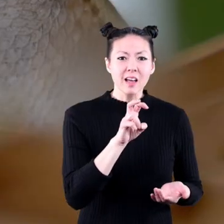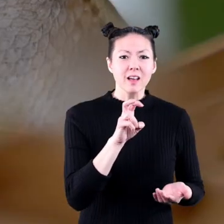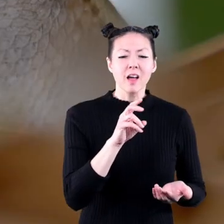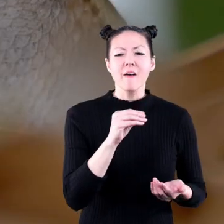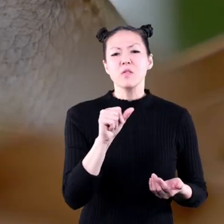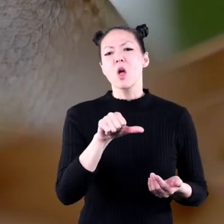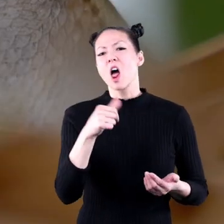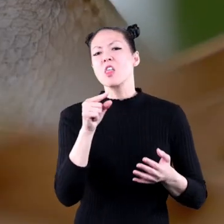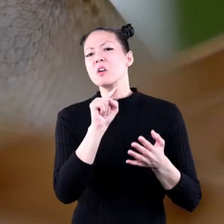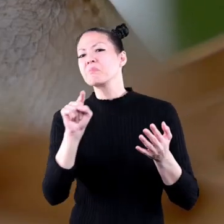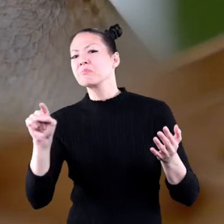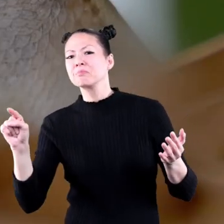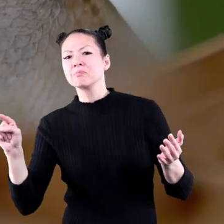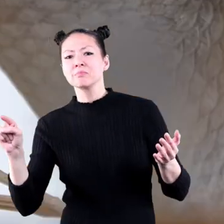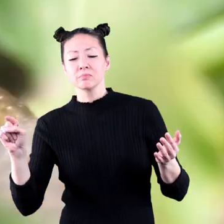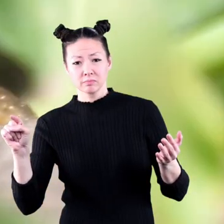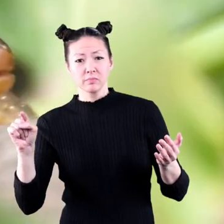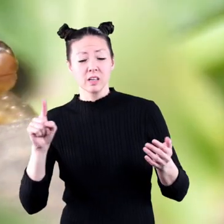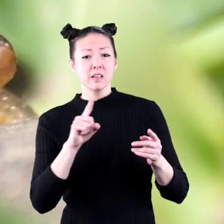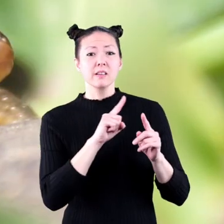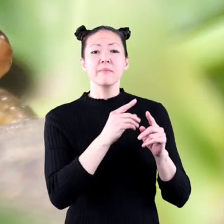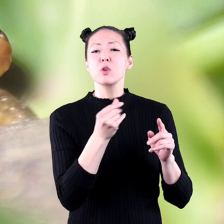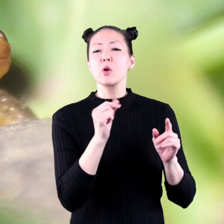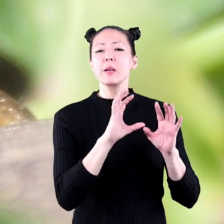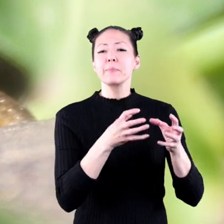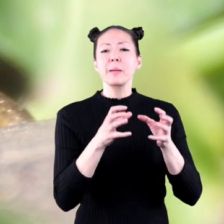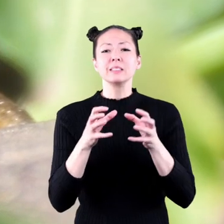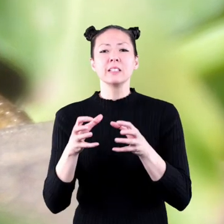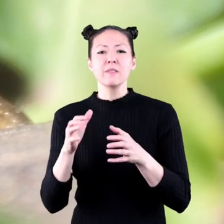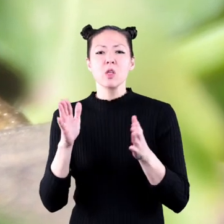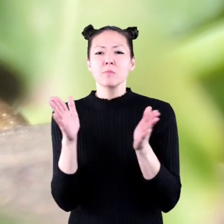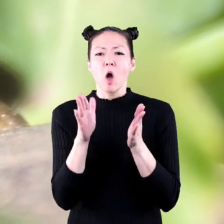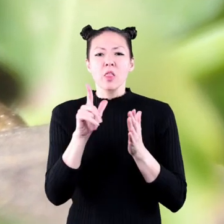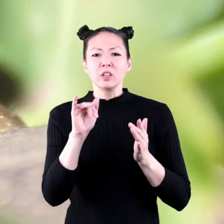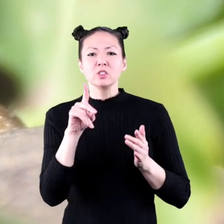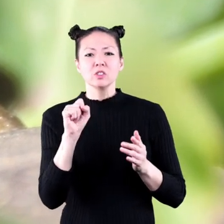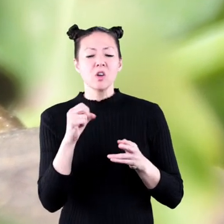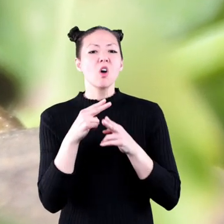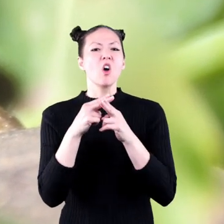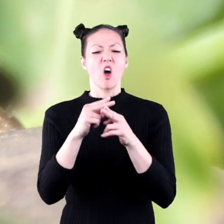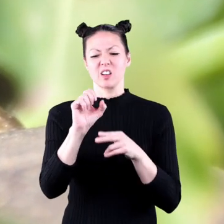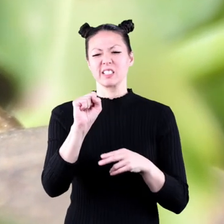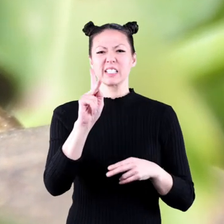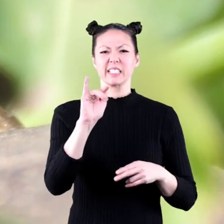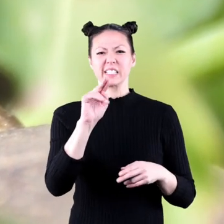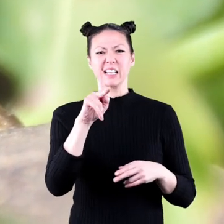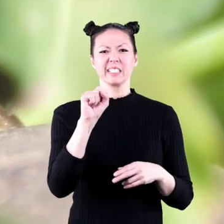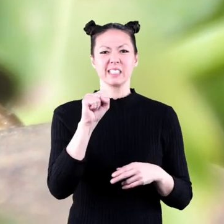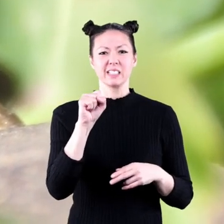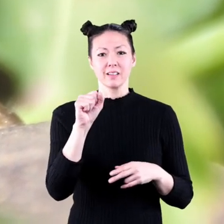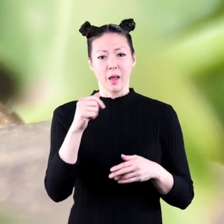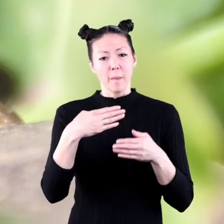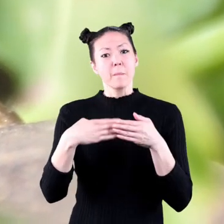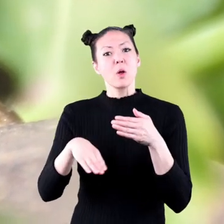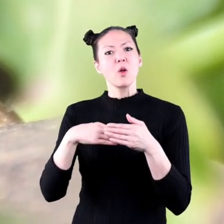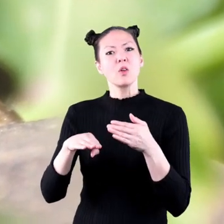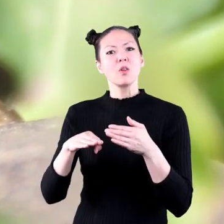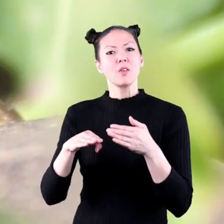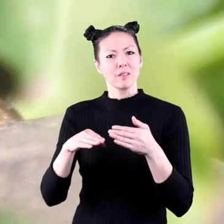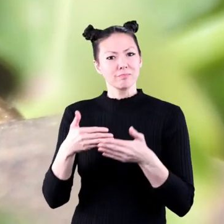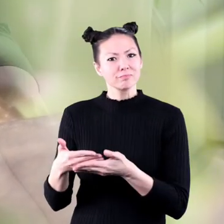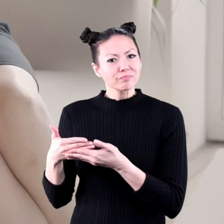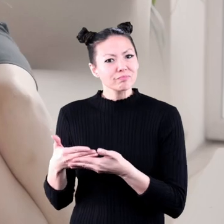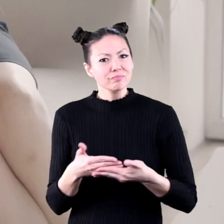and a few others. A few species of small lizards called skinks also give birth to live young.